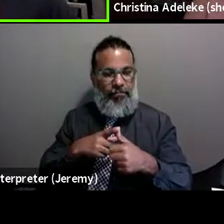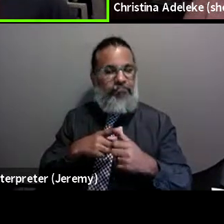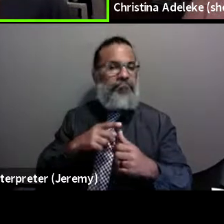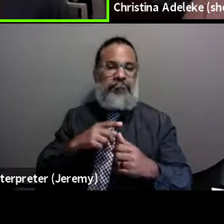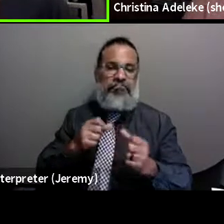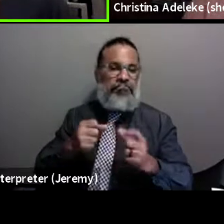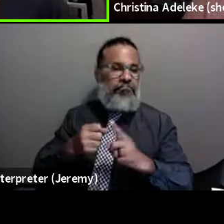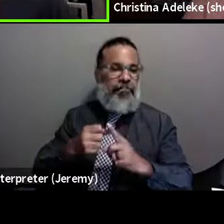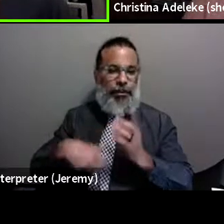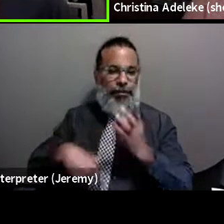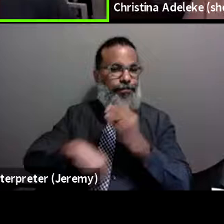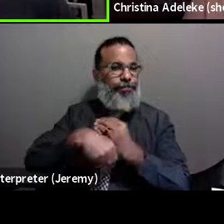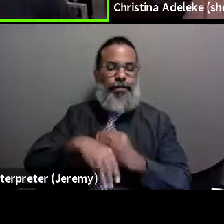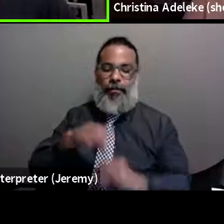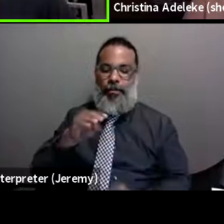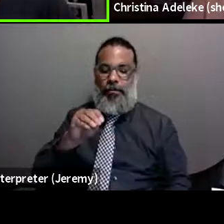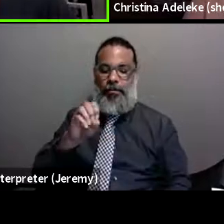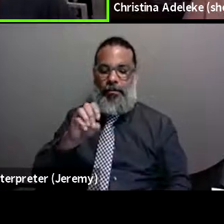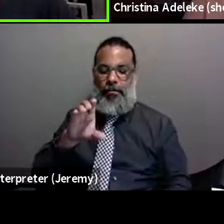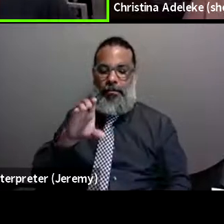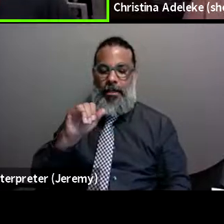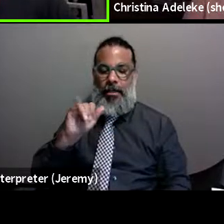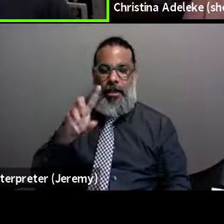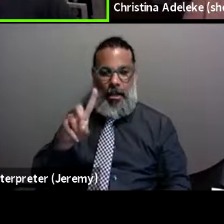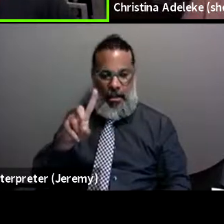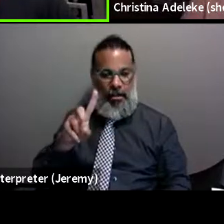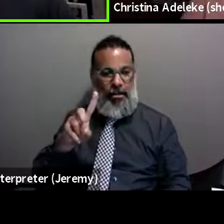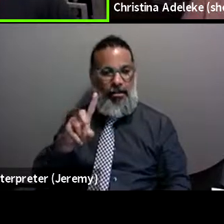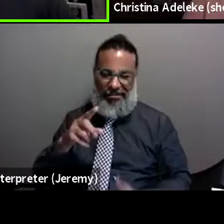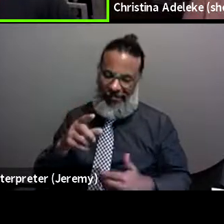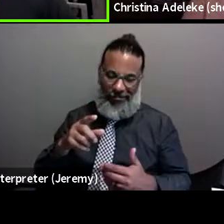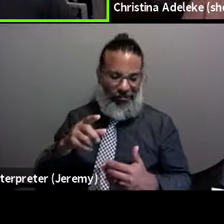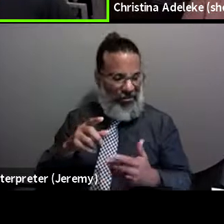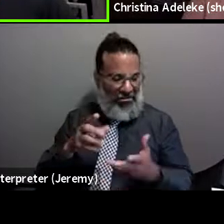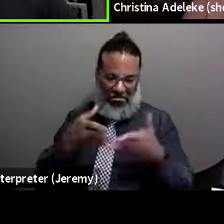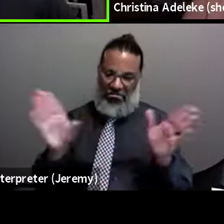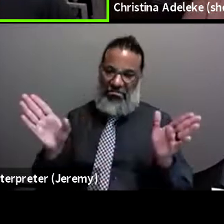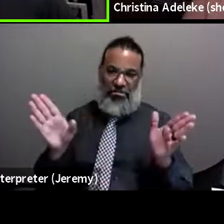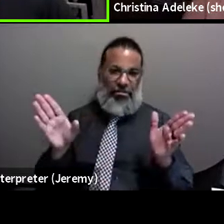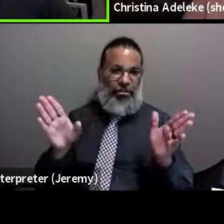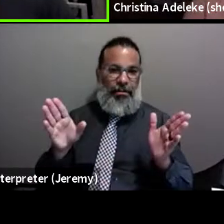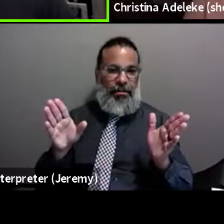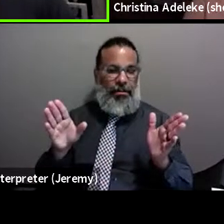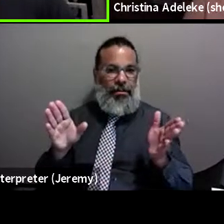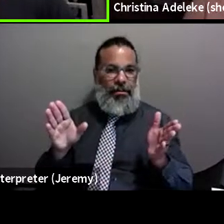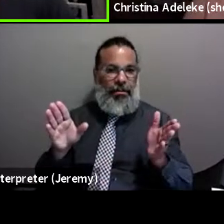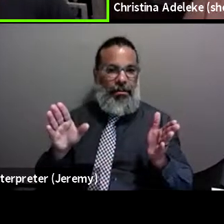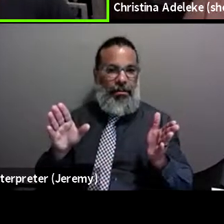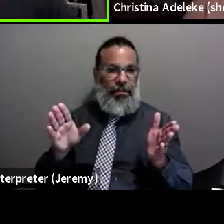just across the board. Let's not make the states,